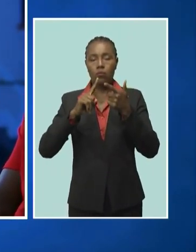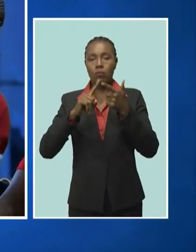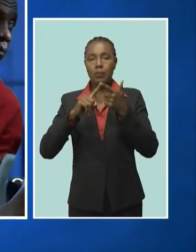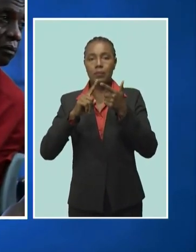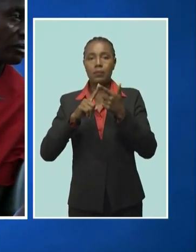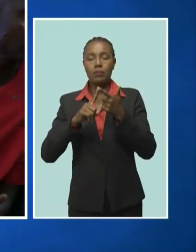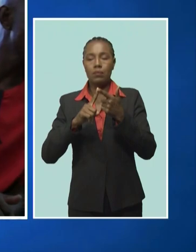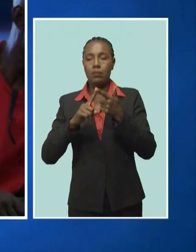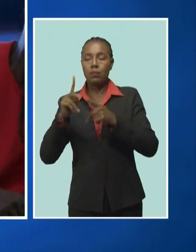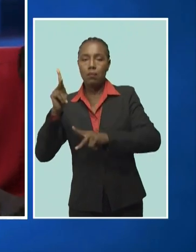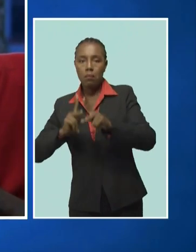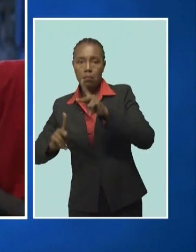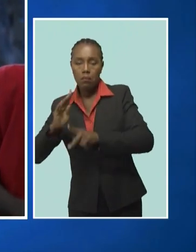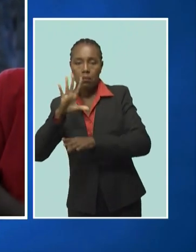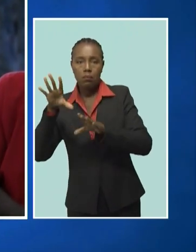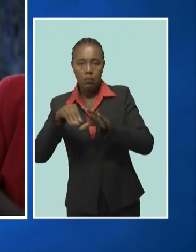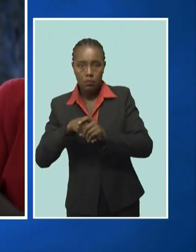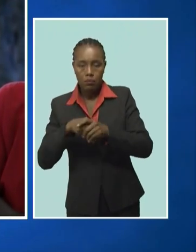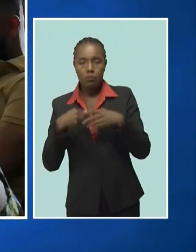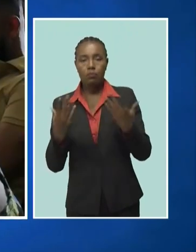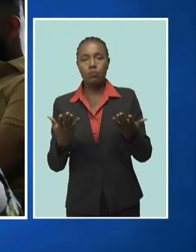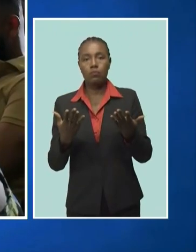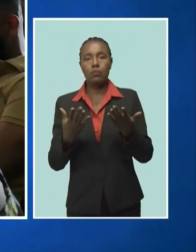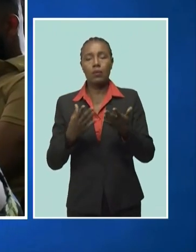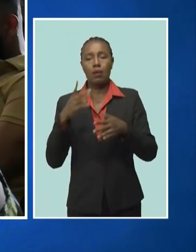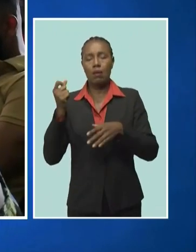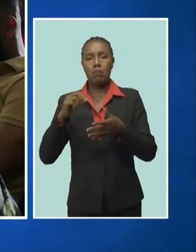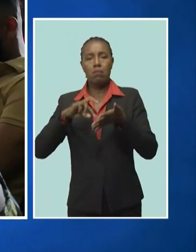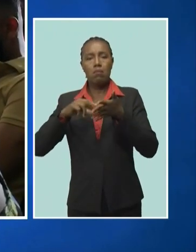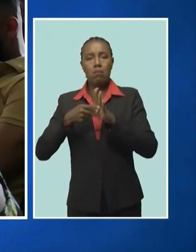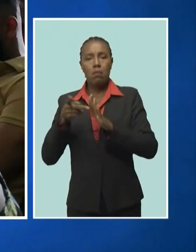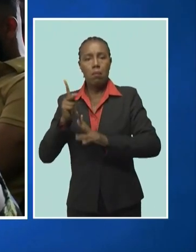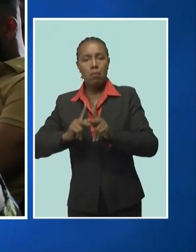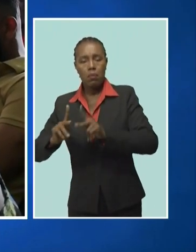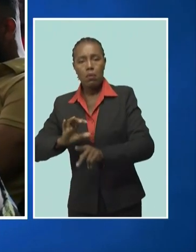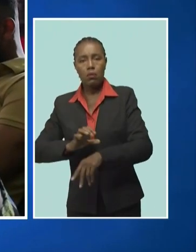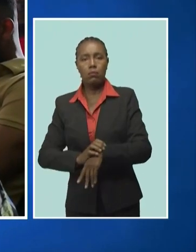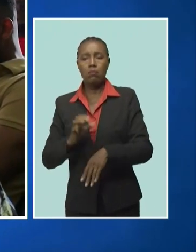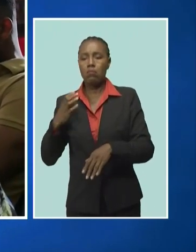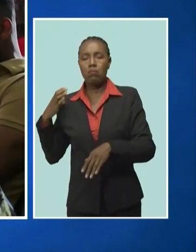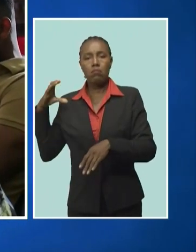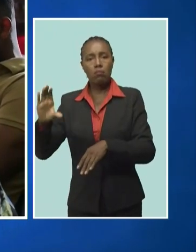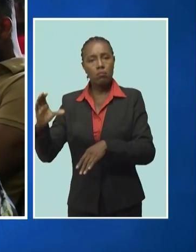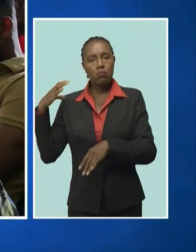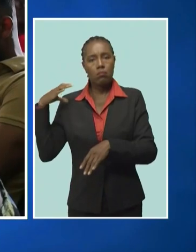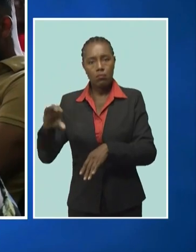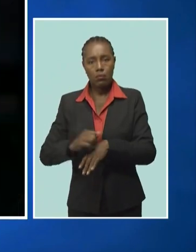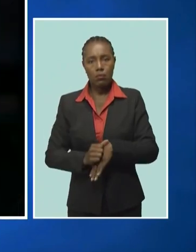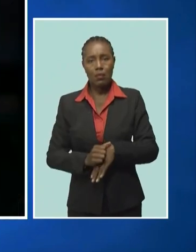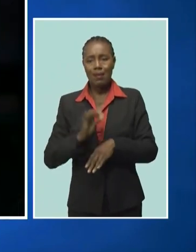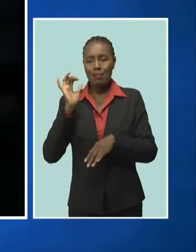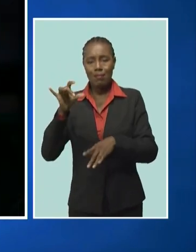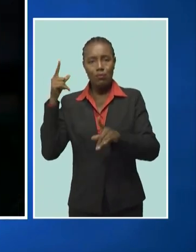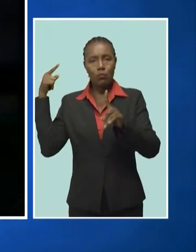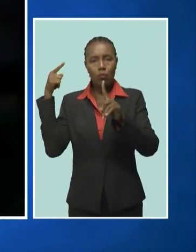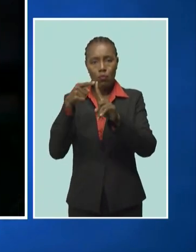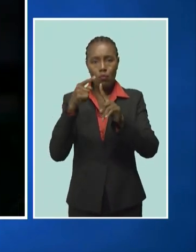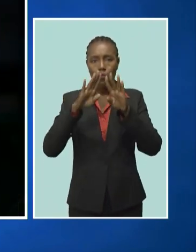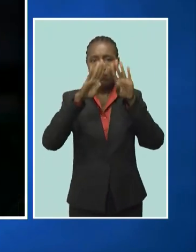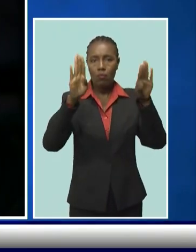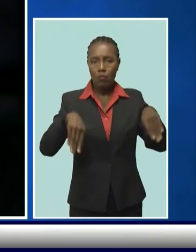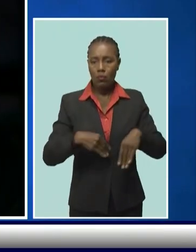speaks to empowerment and enfranchisement of our people, and that's what housing is about when you own a house in this country.